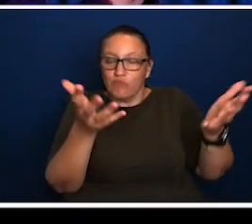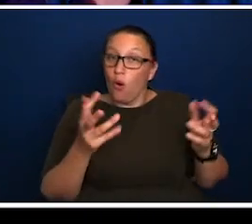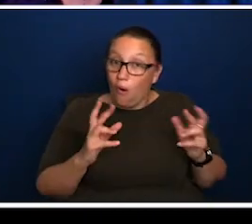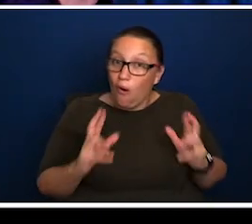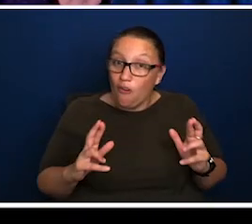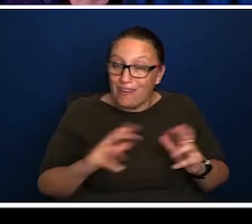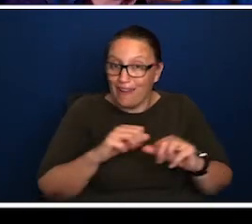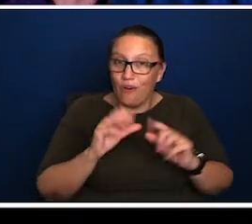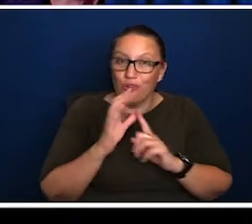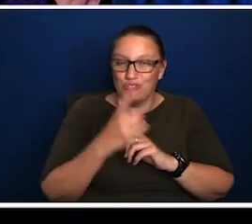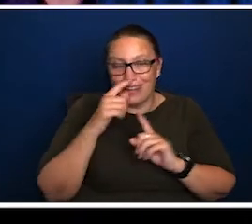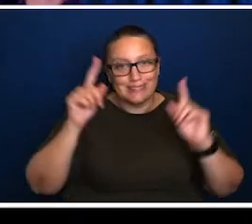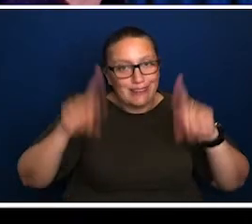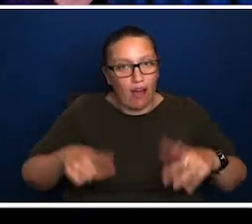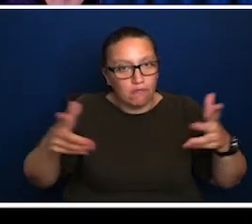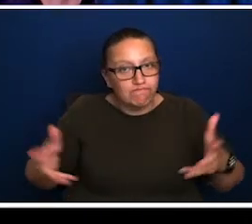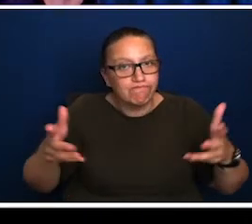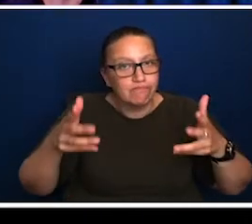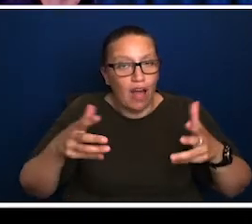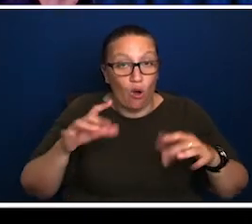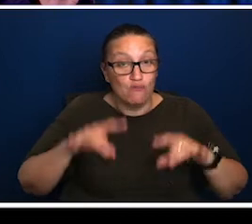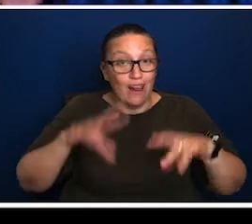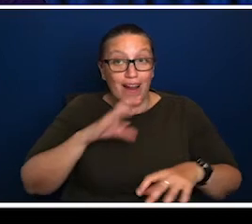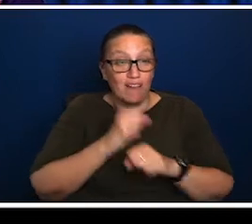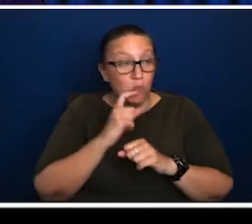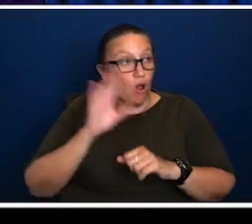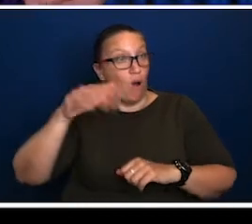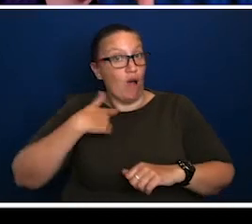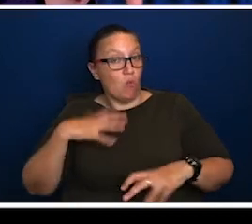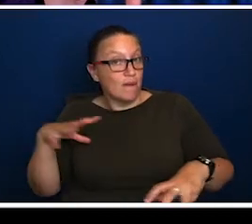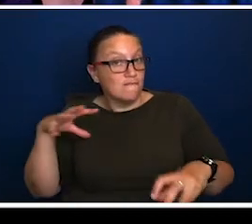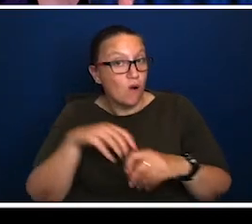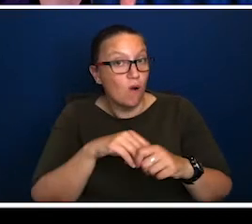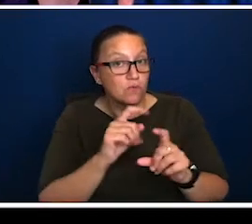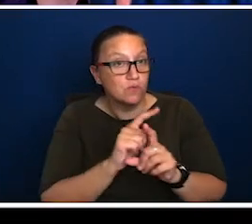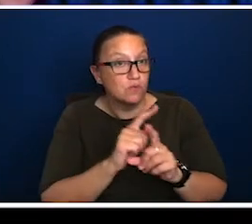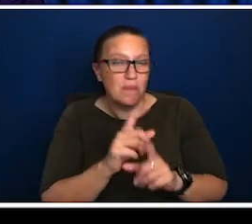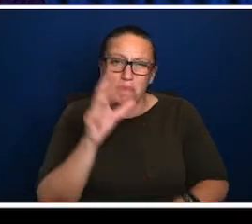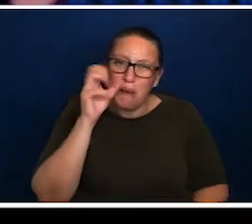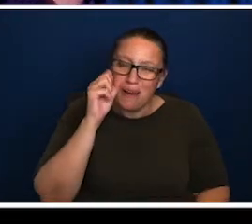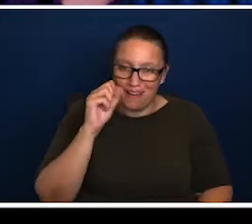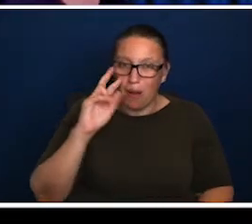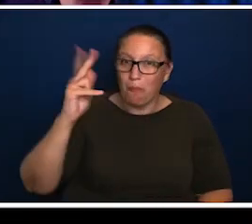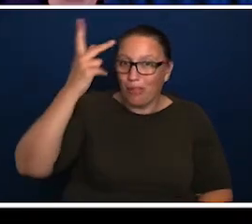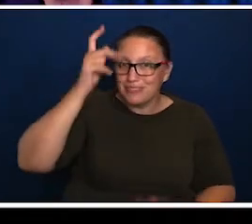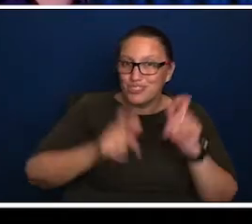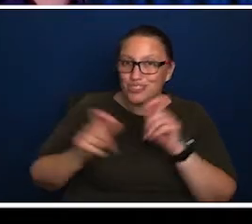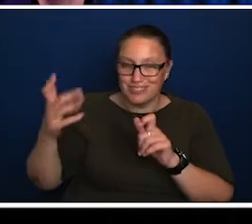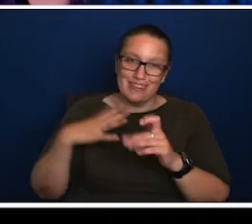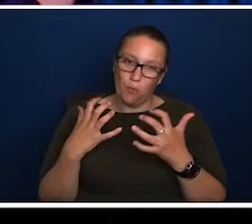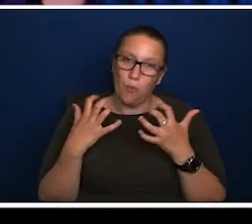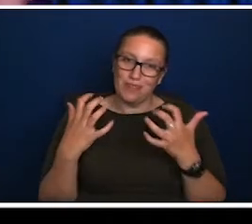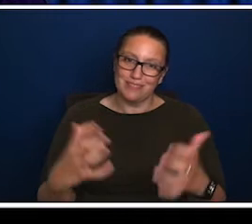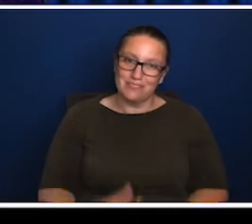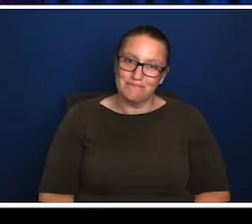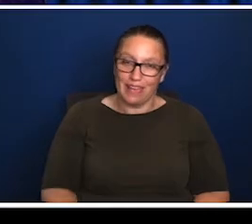going out, going on out there in that community that I, I want to be a part of. Because remember, politicians need an audience like everybody else. And if the audience is somewhere else having